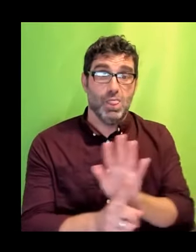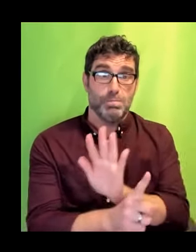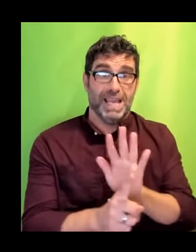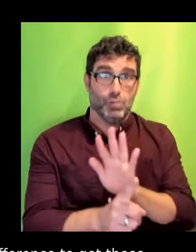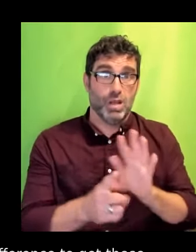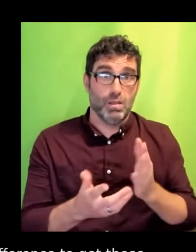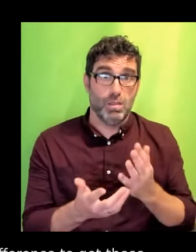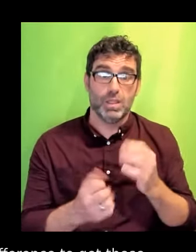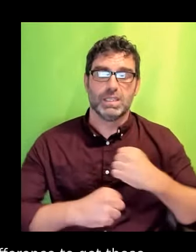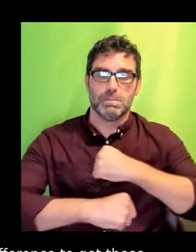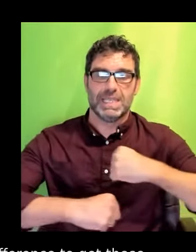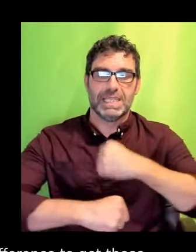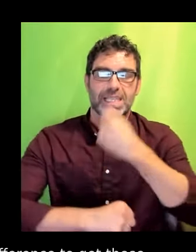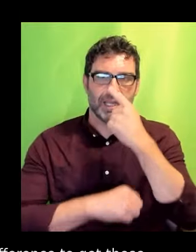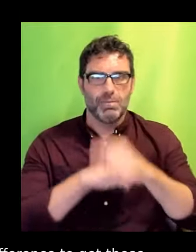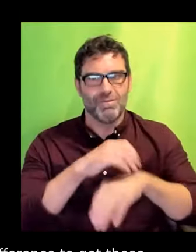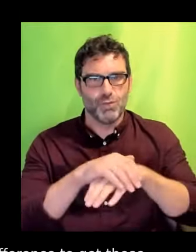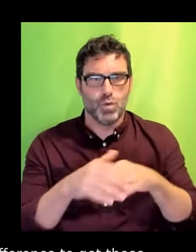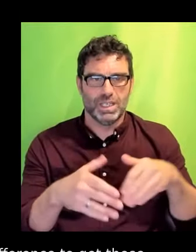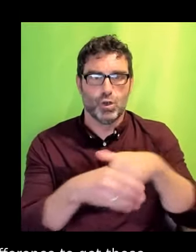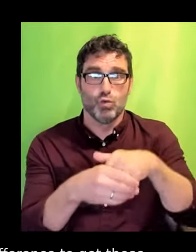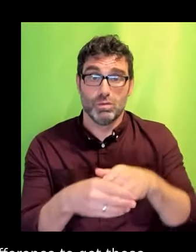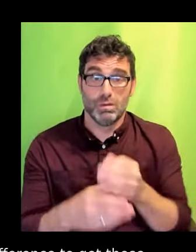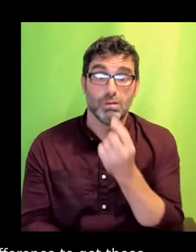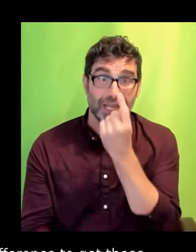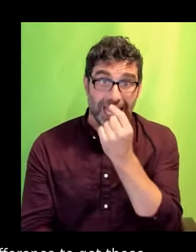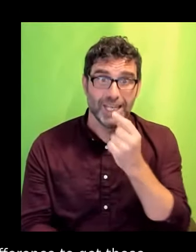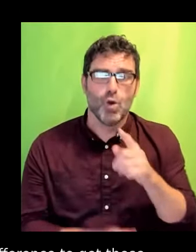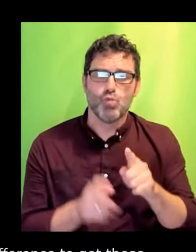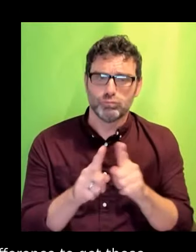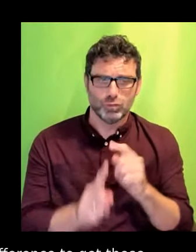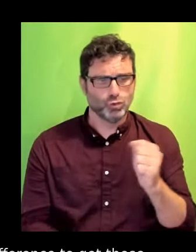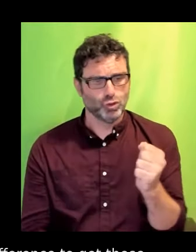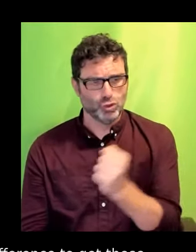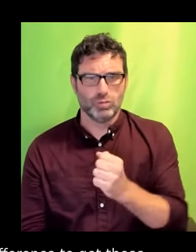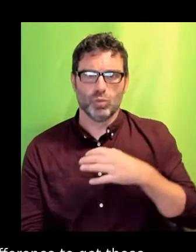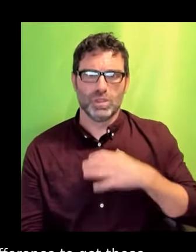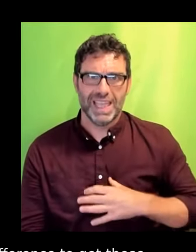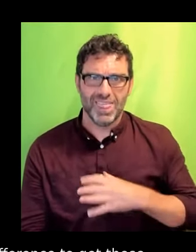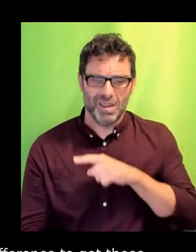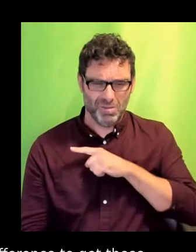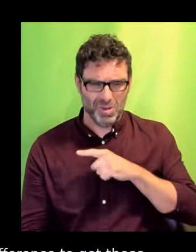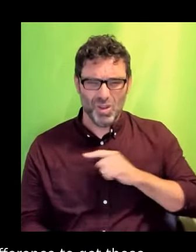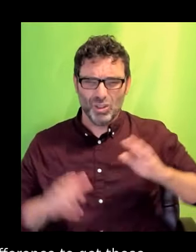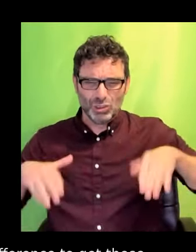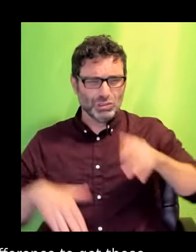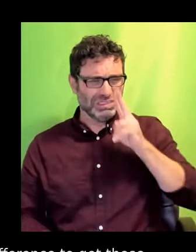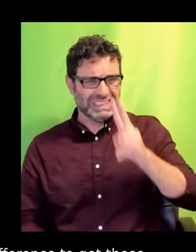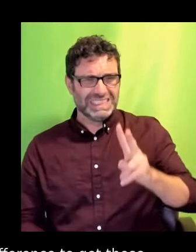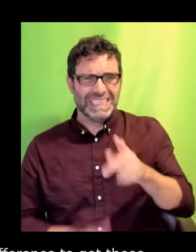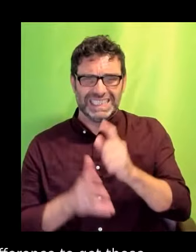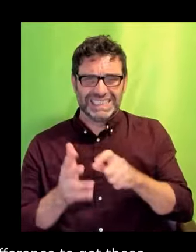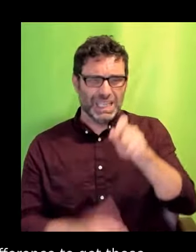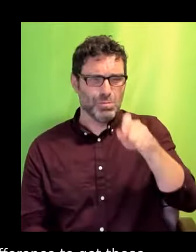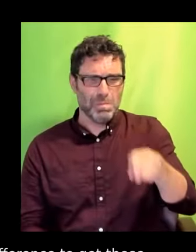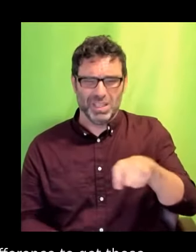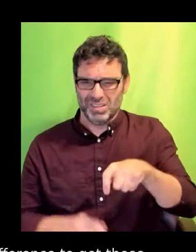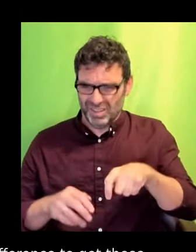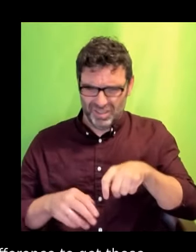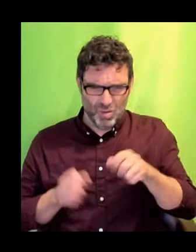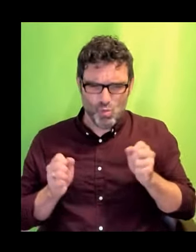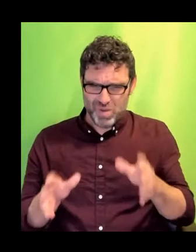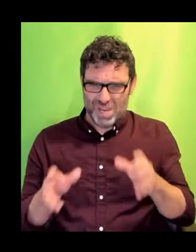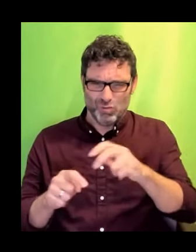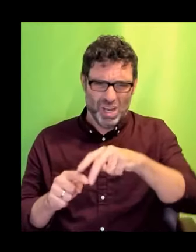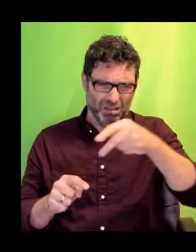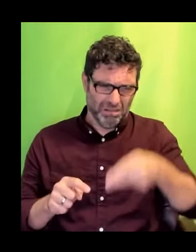inclusive so that never again will people be crawling across the floor. Never again will people be denied a meeting